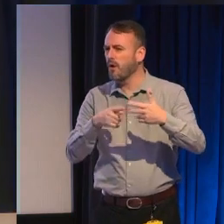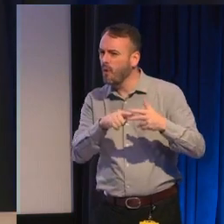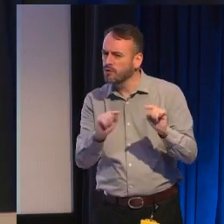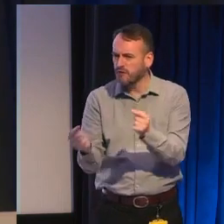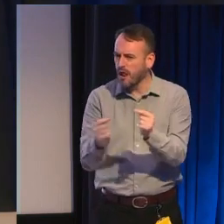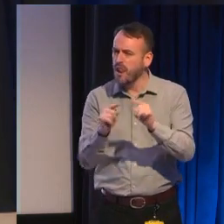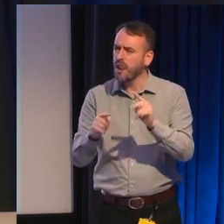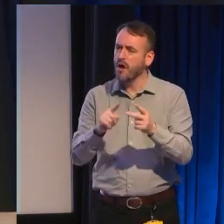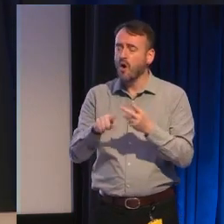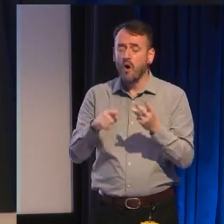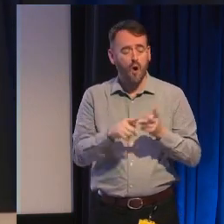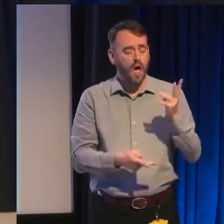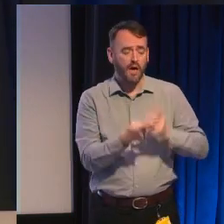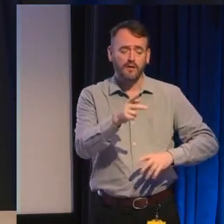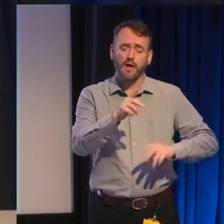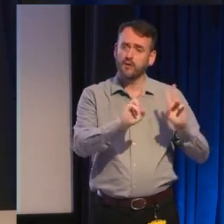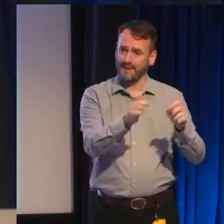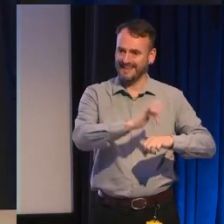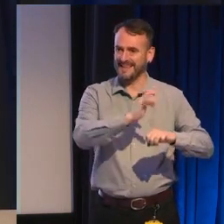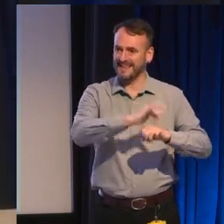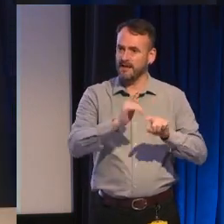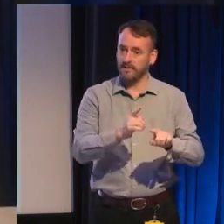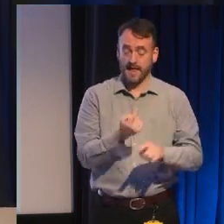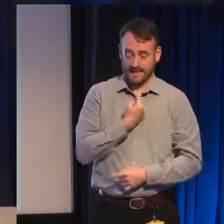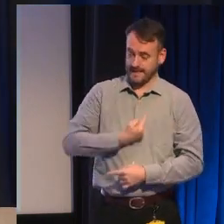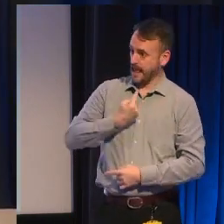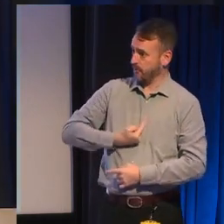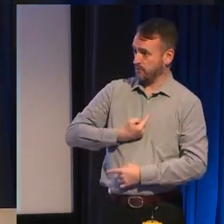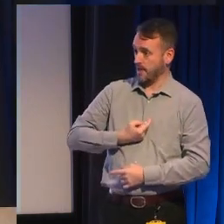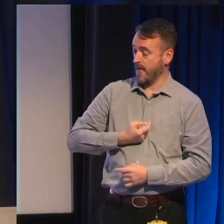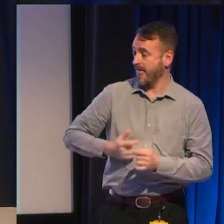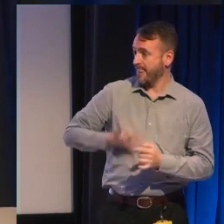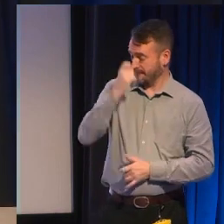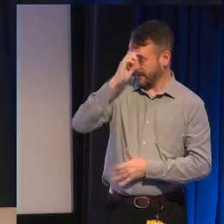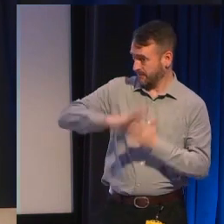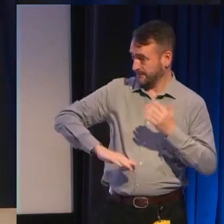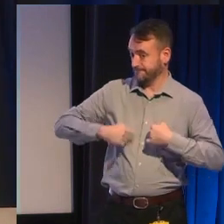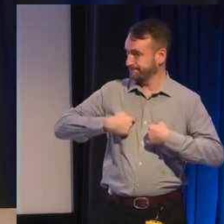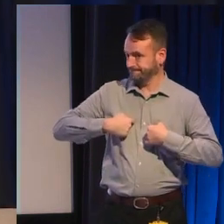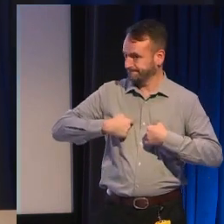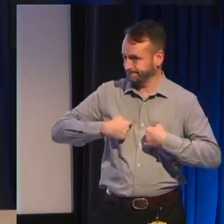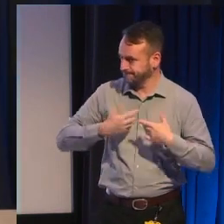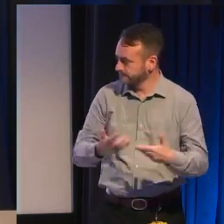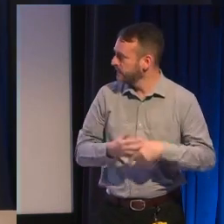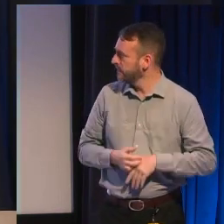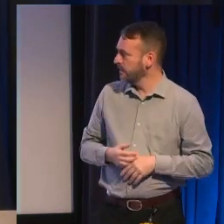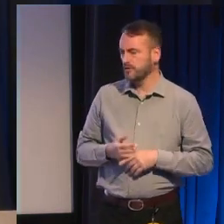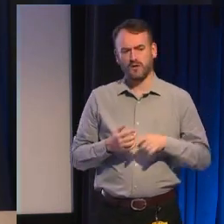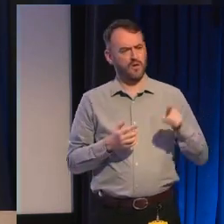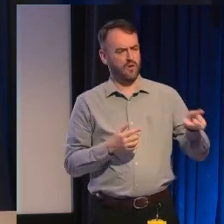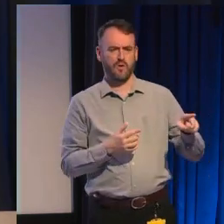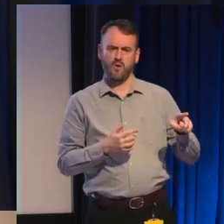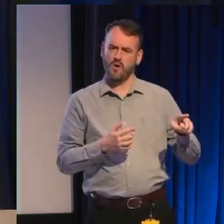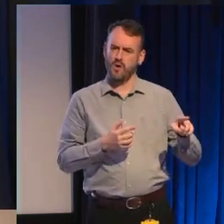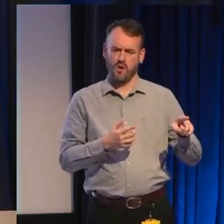we can't draw on direct lived experience so not my story to tell isn't just a